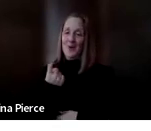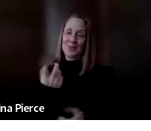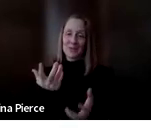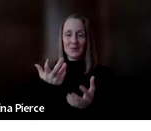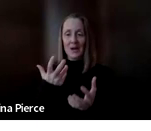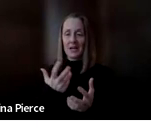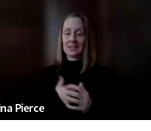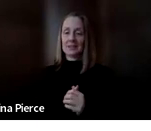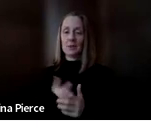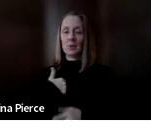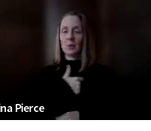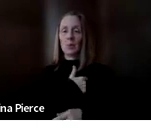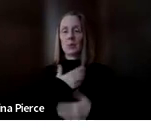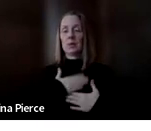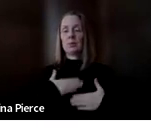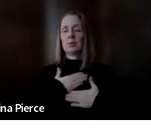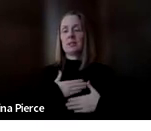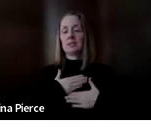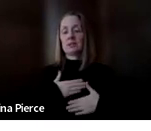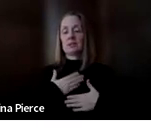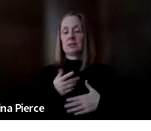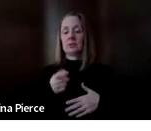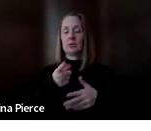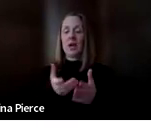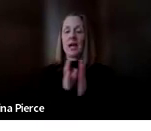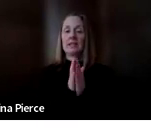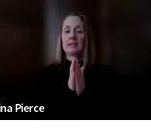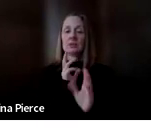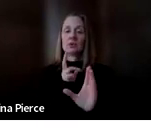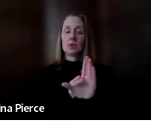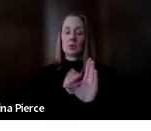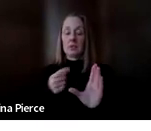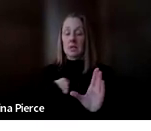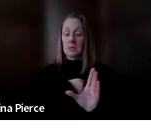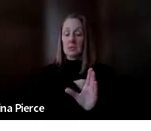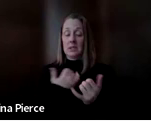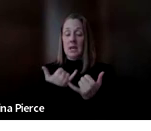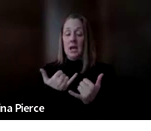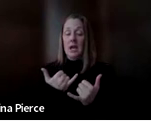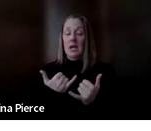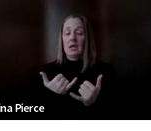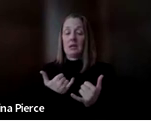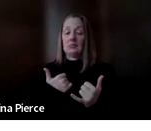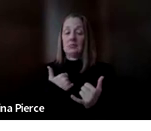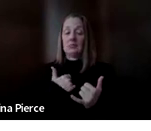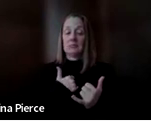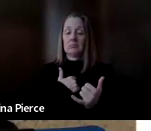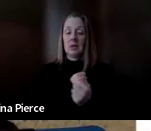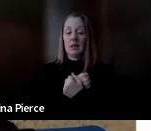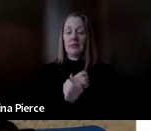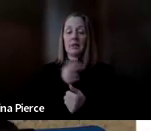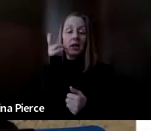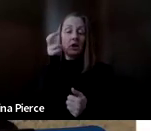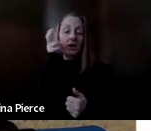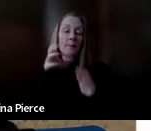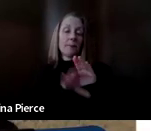We appreciate you asking us to join you today. And I love hearing, like, the basics of AAC. See, I think it took me, like, a